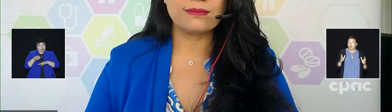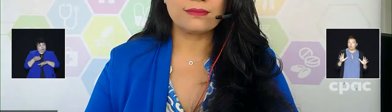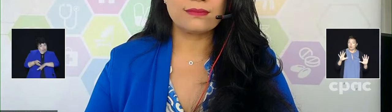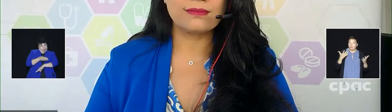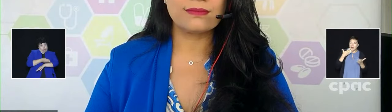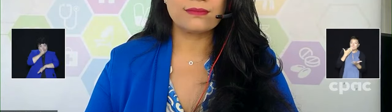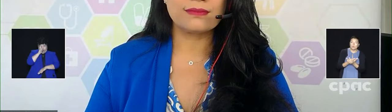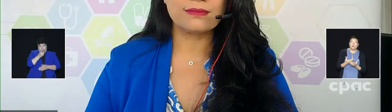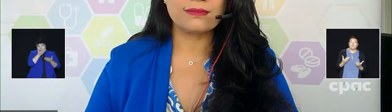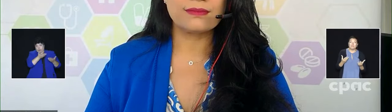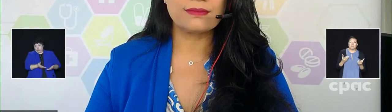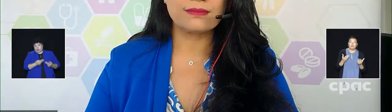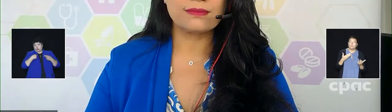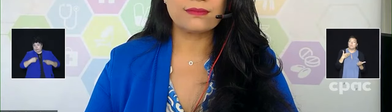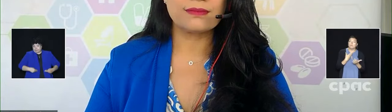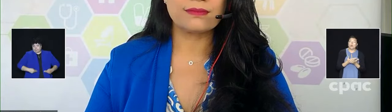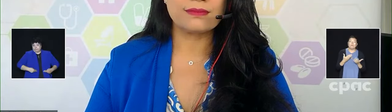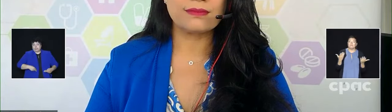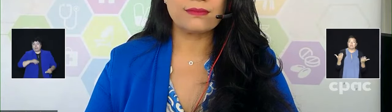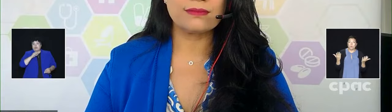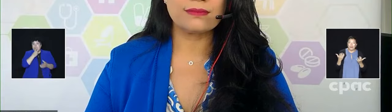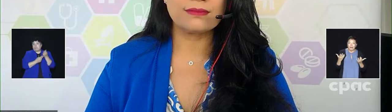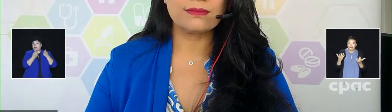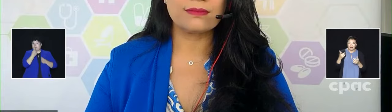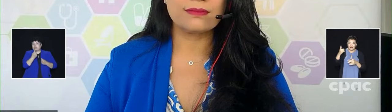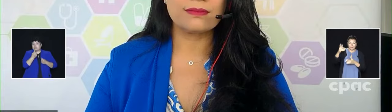valeur ajoutée du vaccin bivalent, Dr Bertillon?